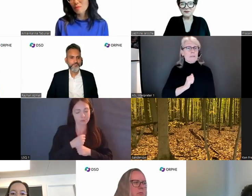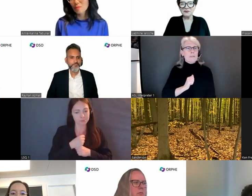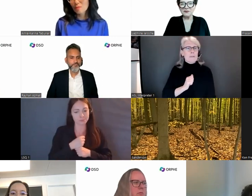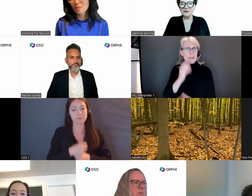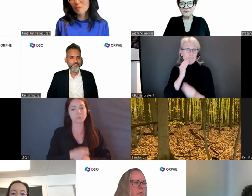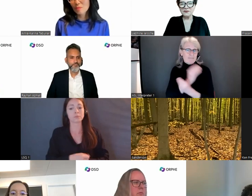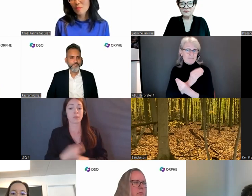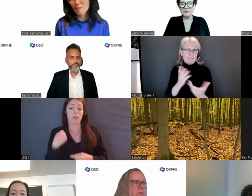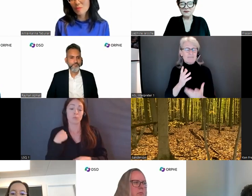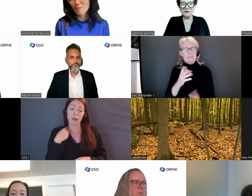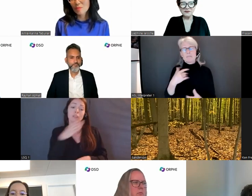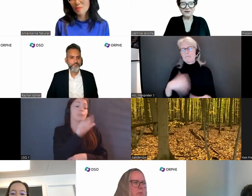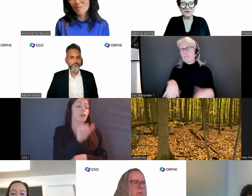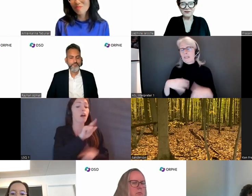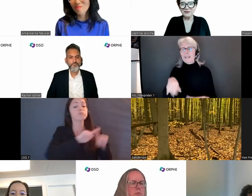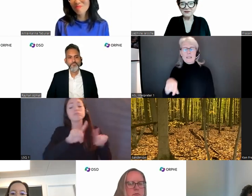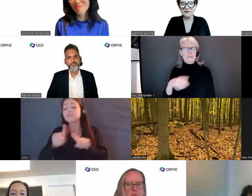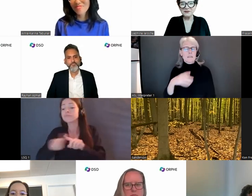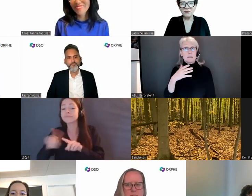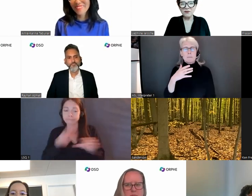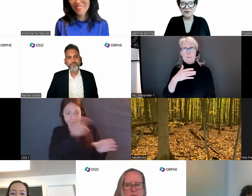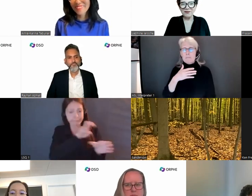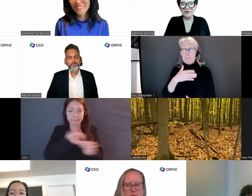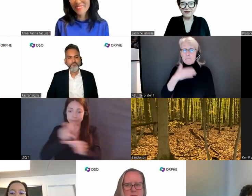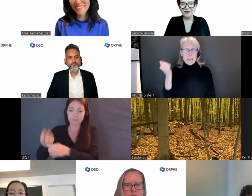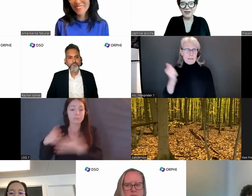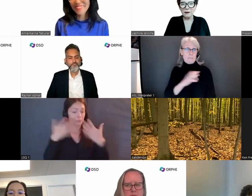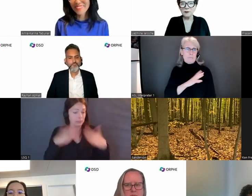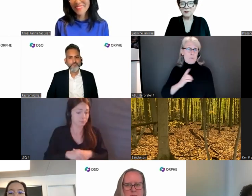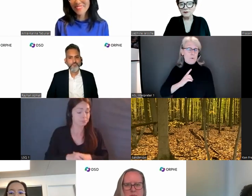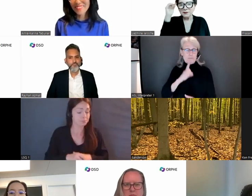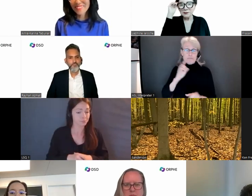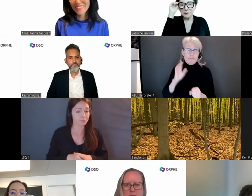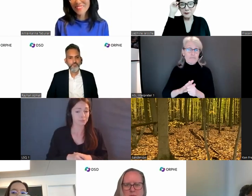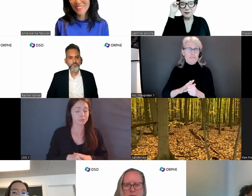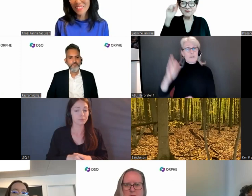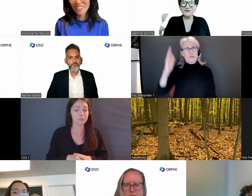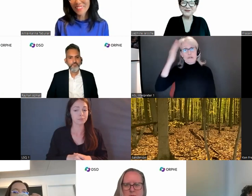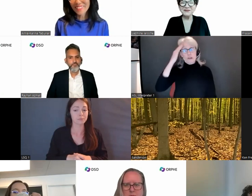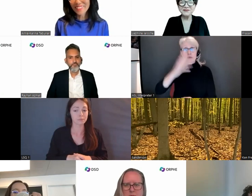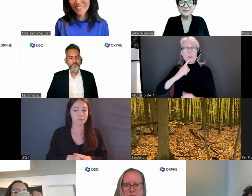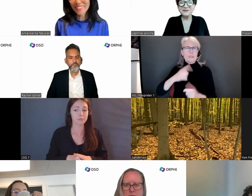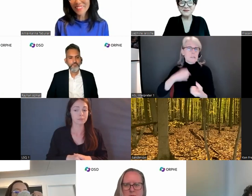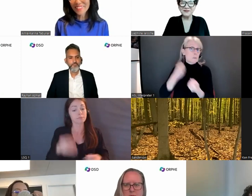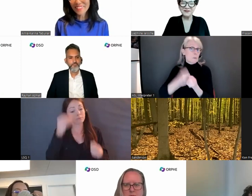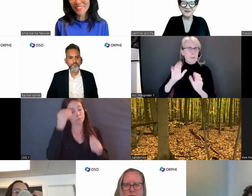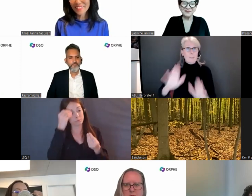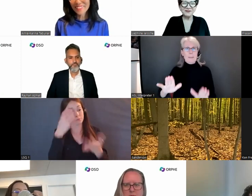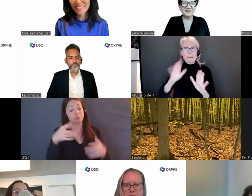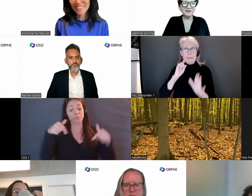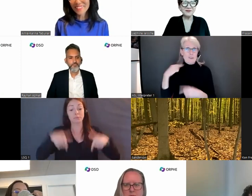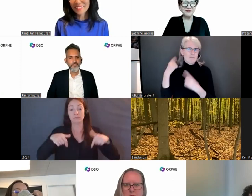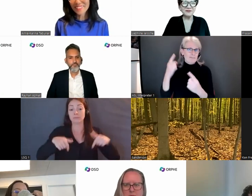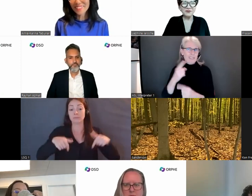let me tell you, hands down, this is one of the most dedicated, knowledgeable, and supportive boards I've ever had the pleasure of working with.